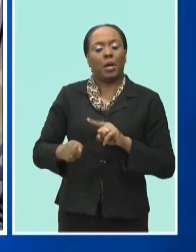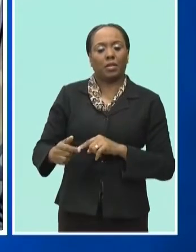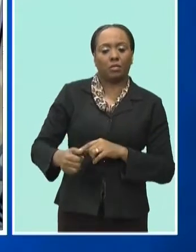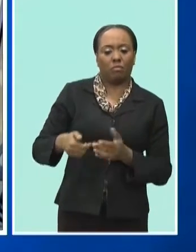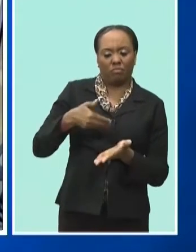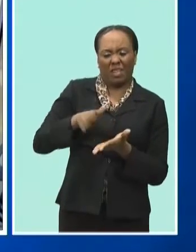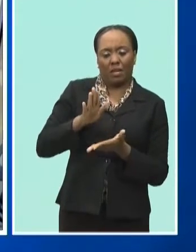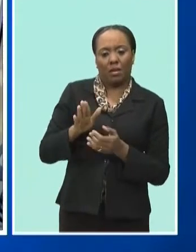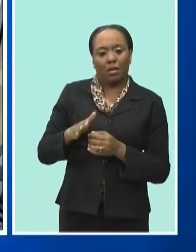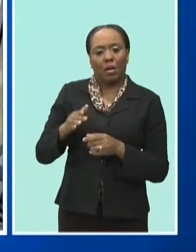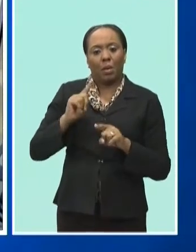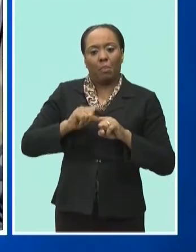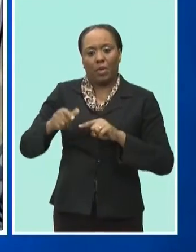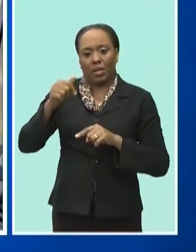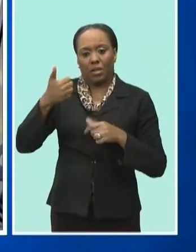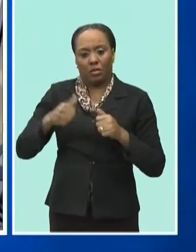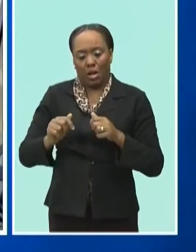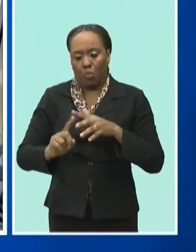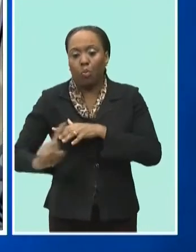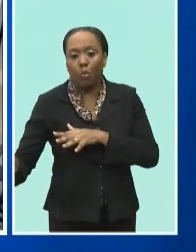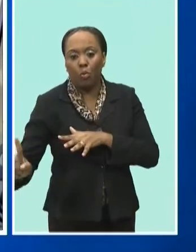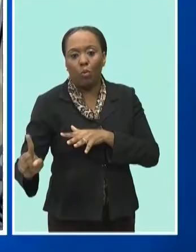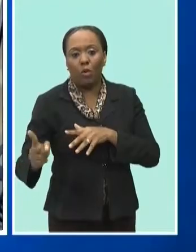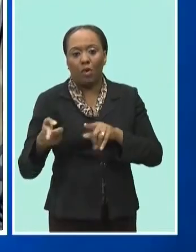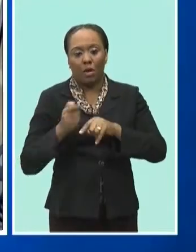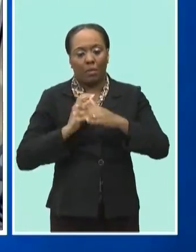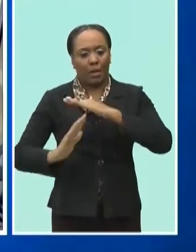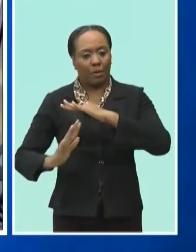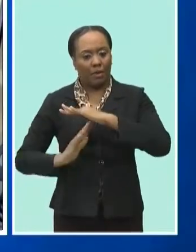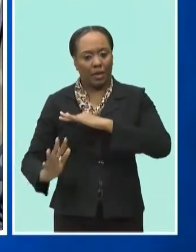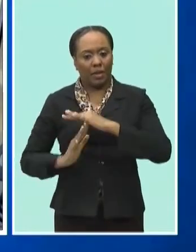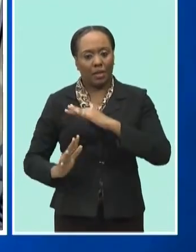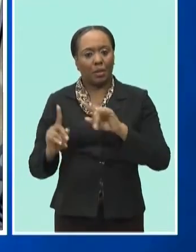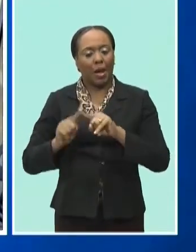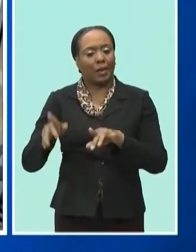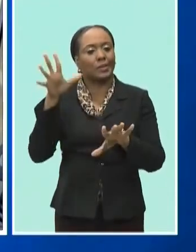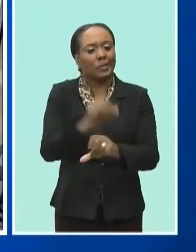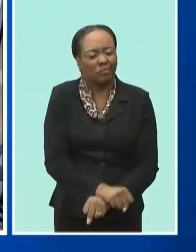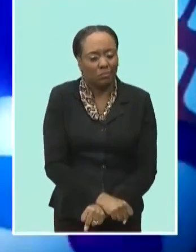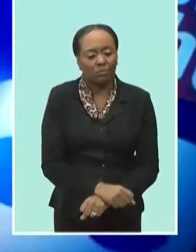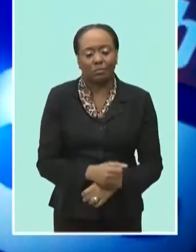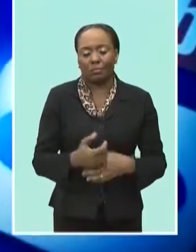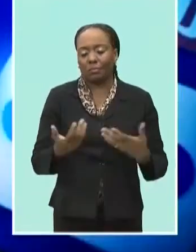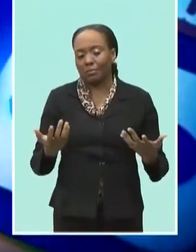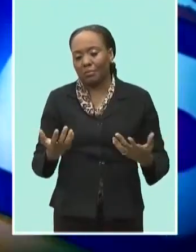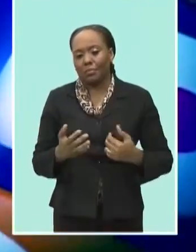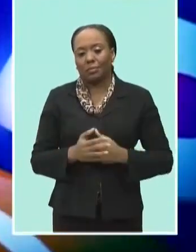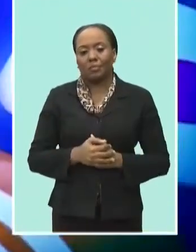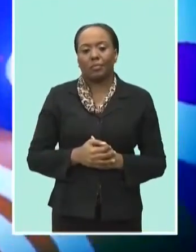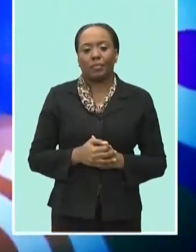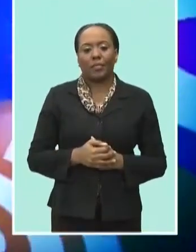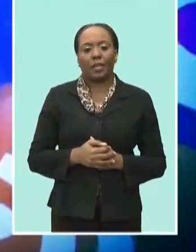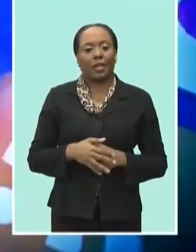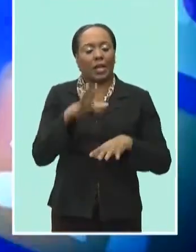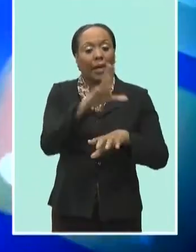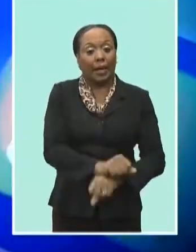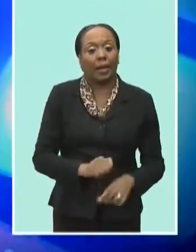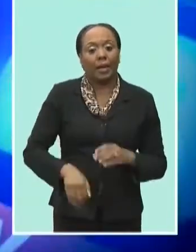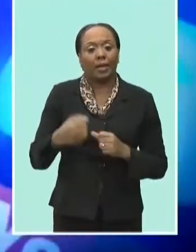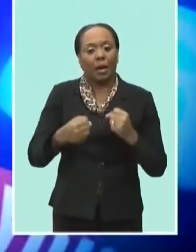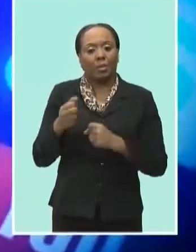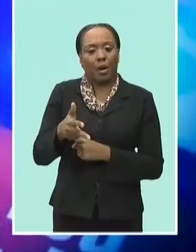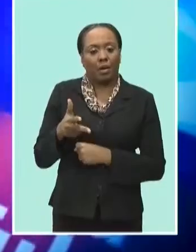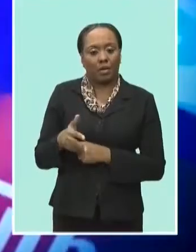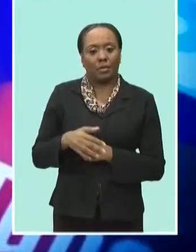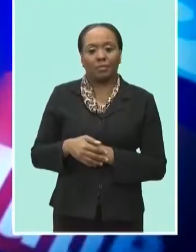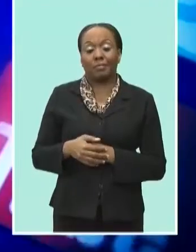to collect his luggage, but he tried to escape from immigration officials. He didn't get very far, though, and he was held in the car park. So